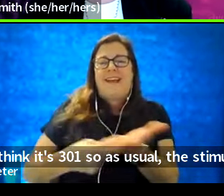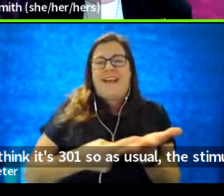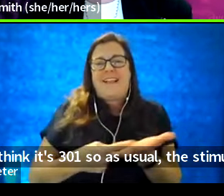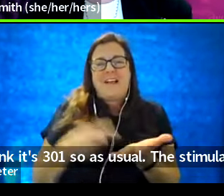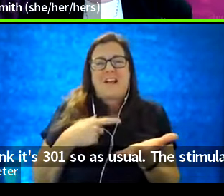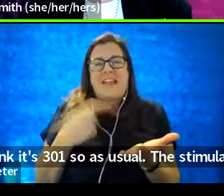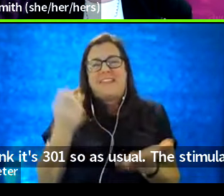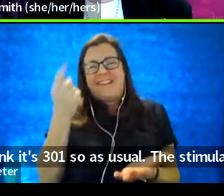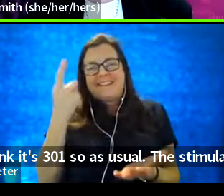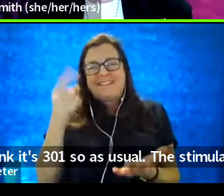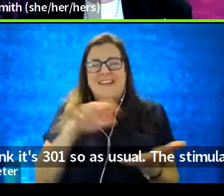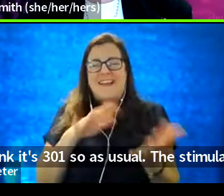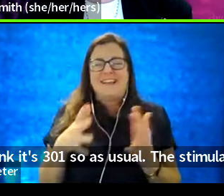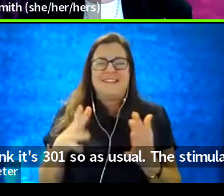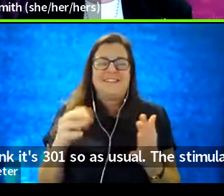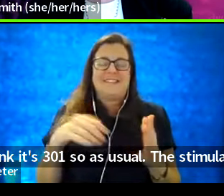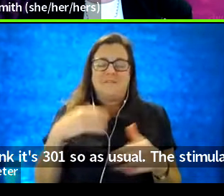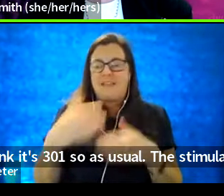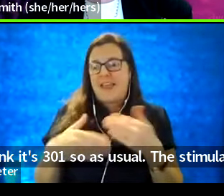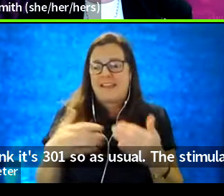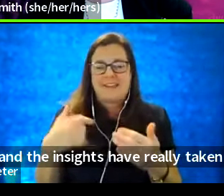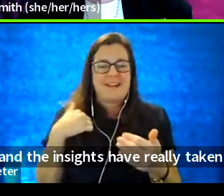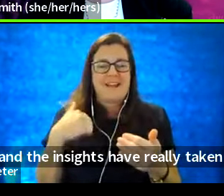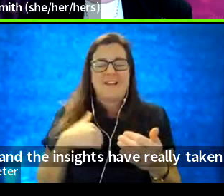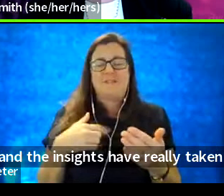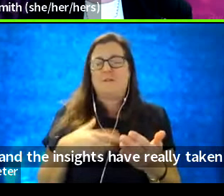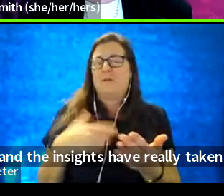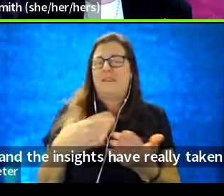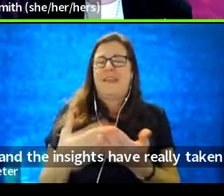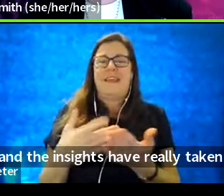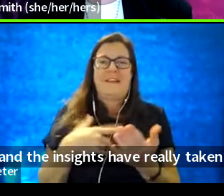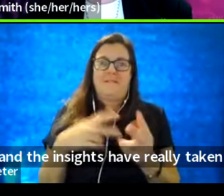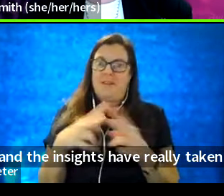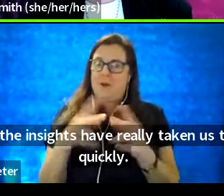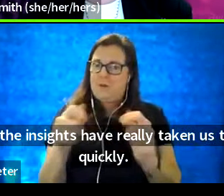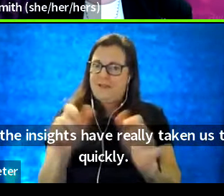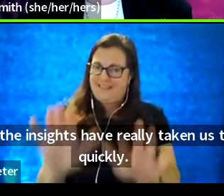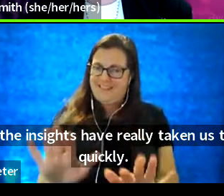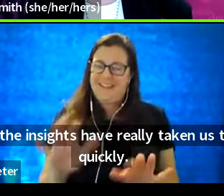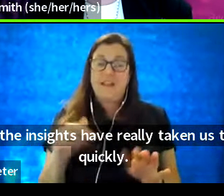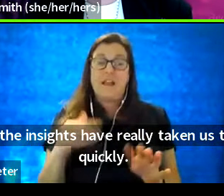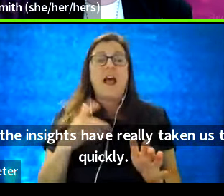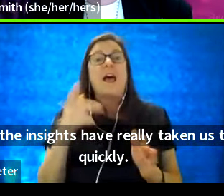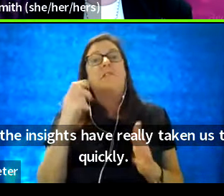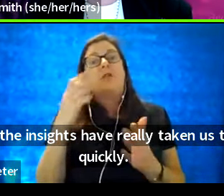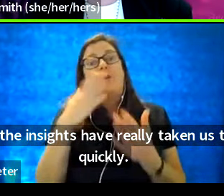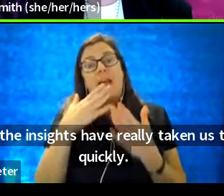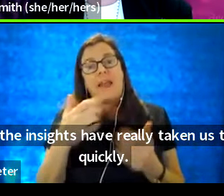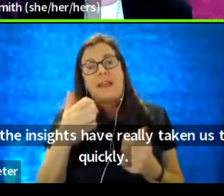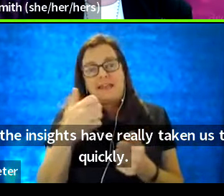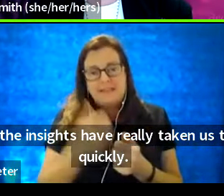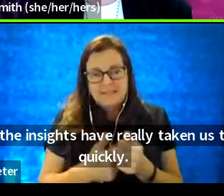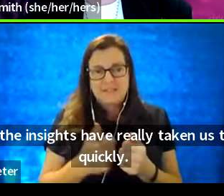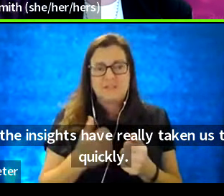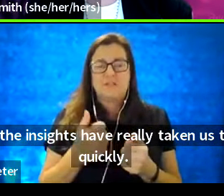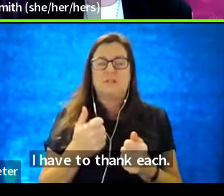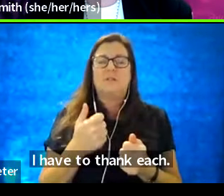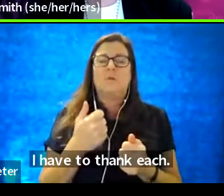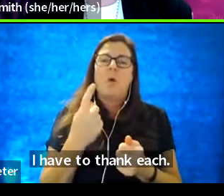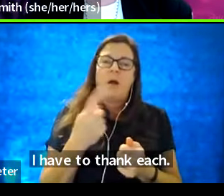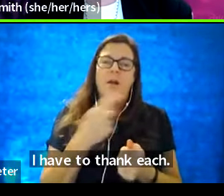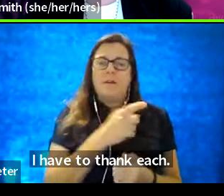insights have really taken us to the end quickly. I have to thank each amazing